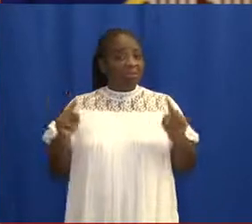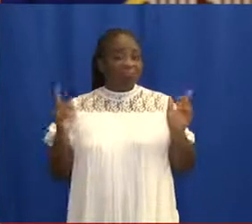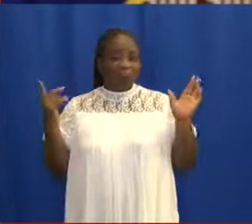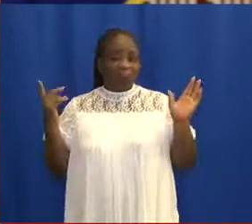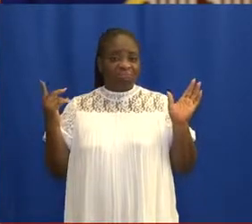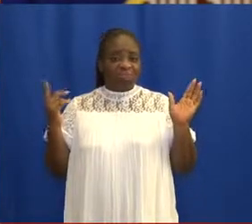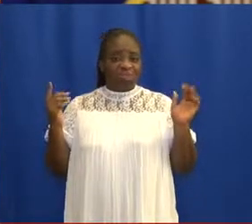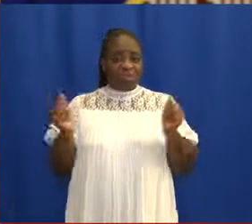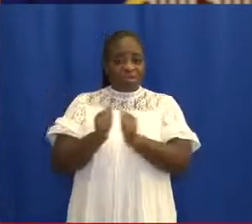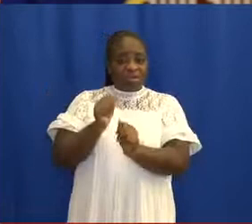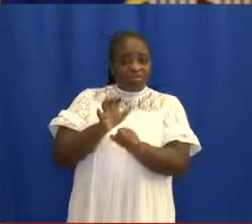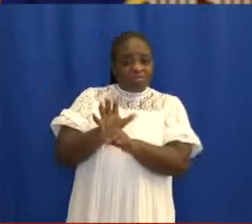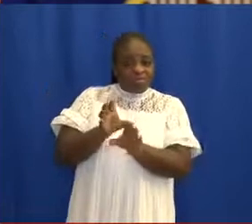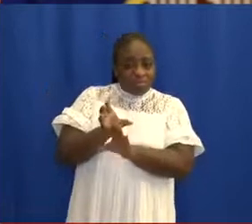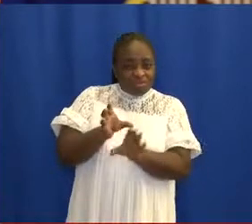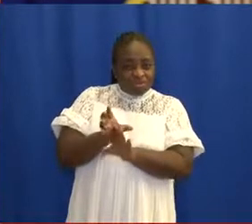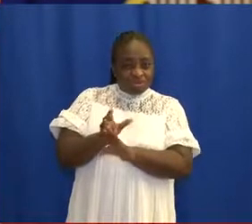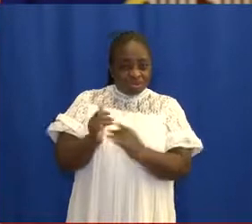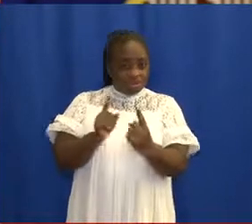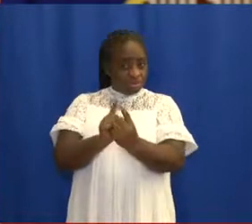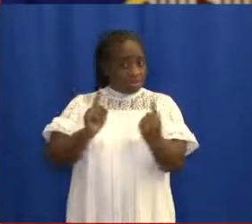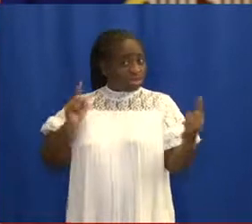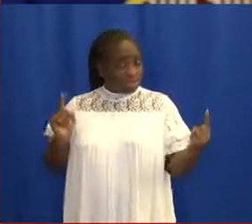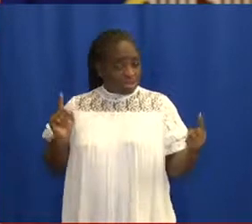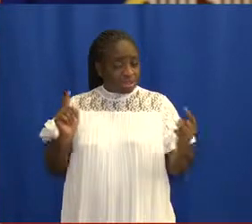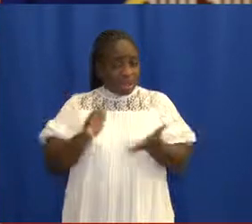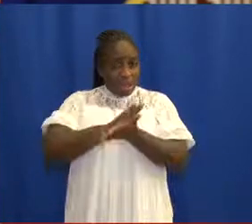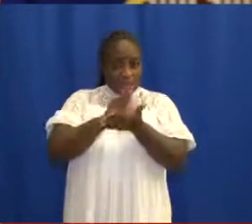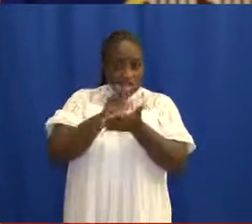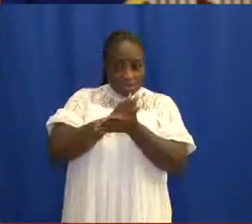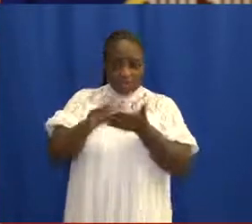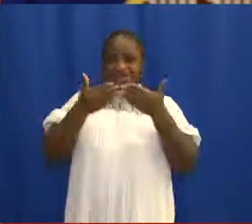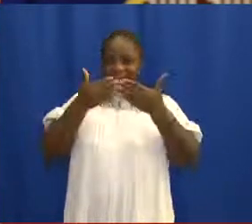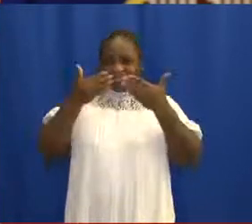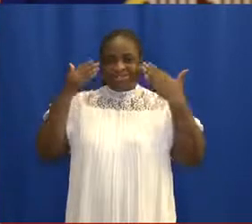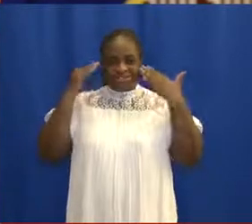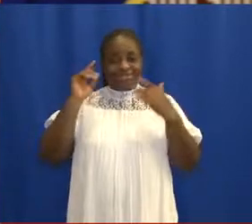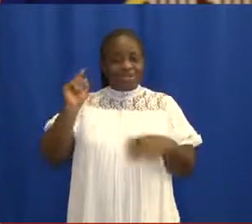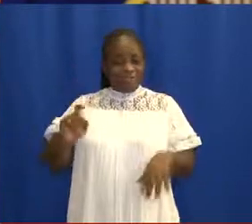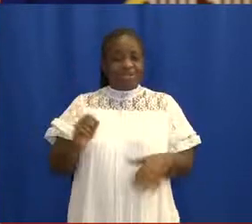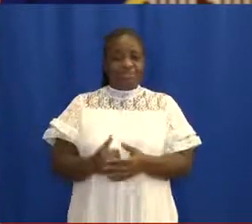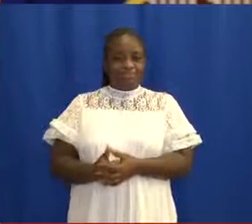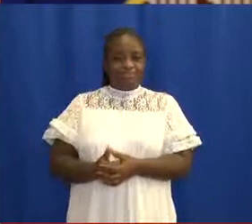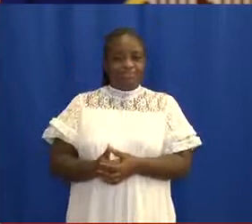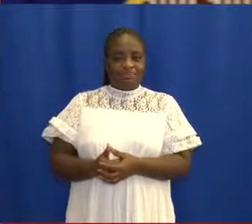with the enforcement of the social distancing, hygiene and mask wearing protocols.